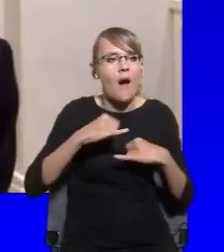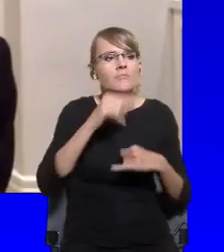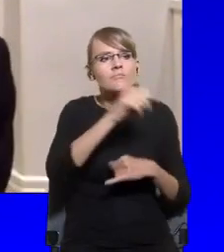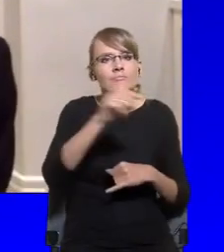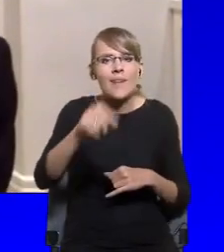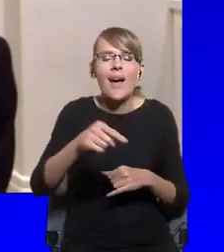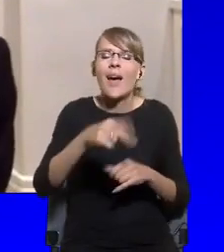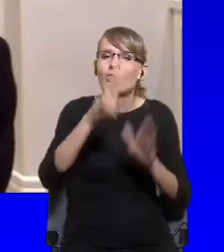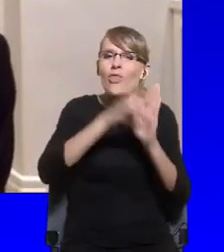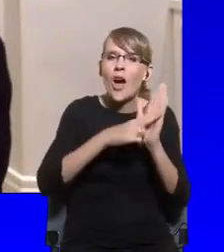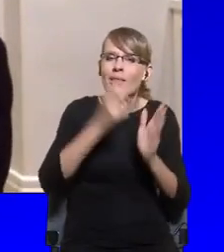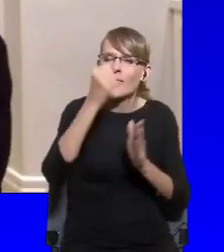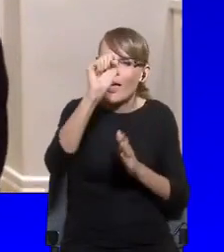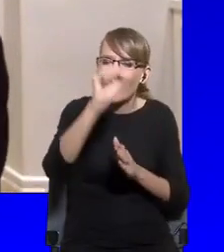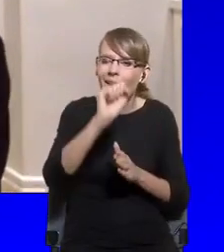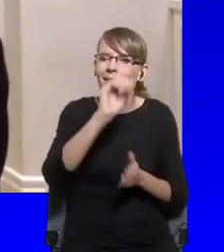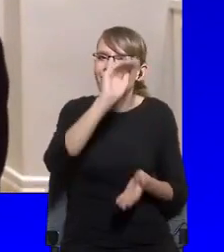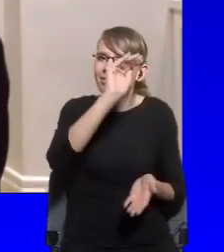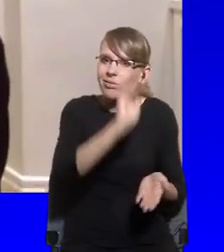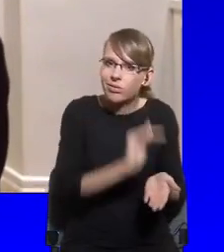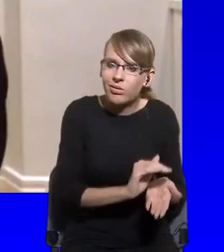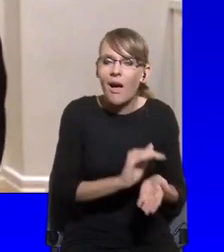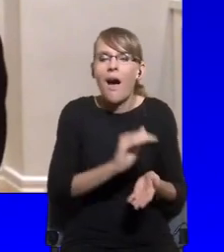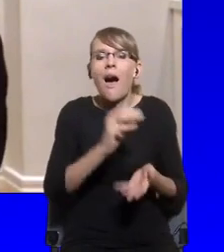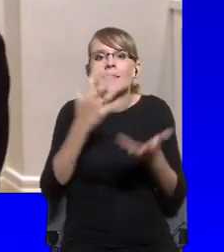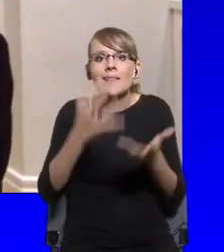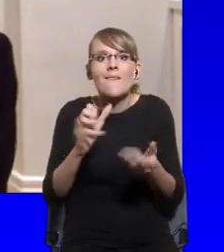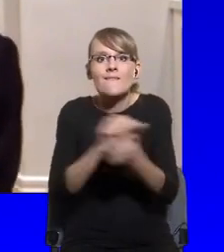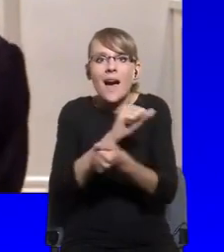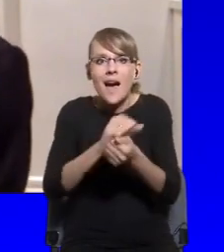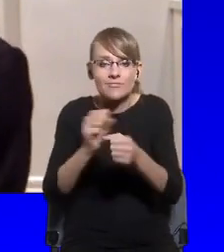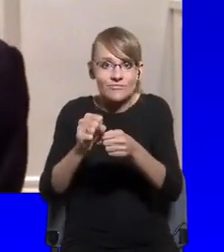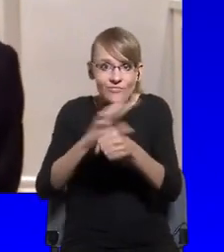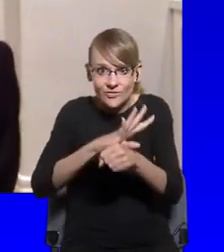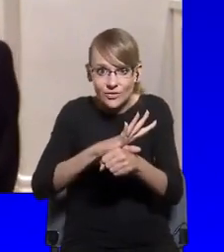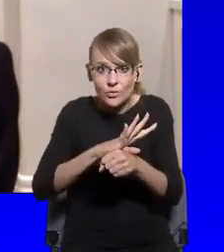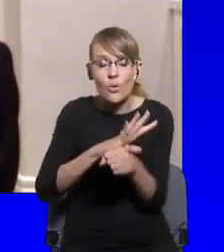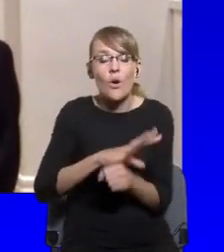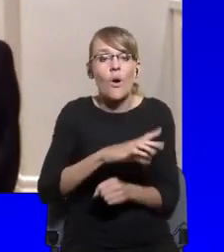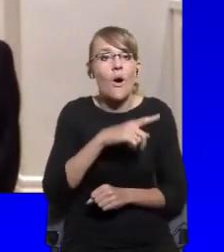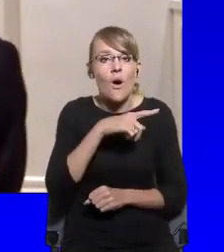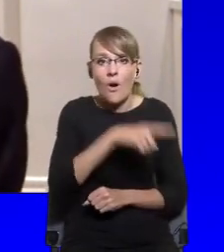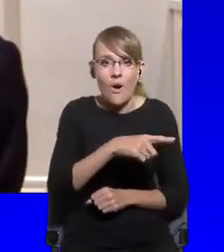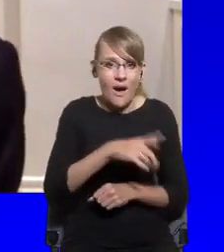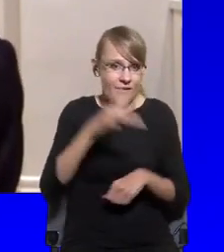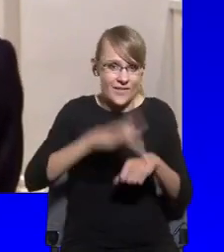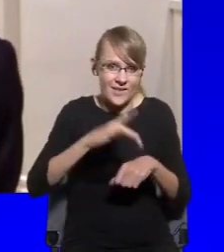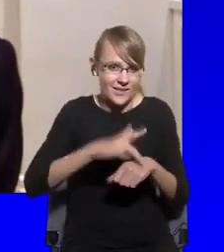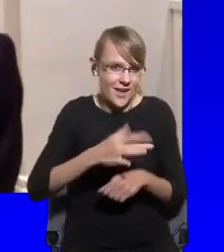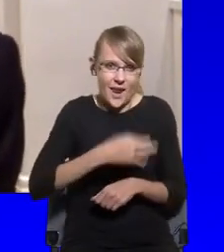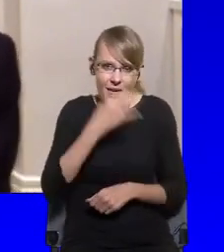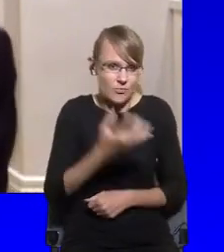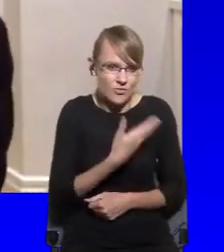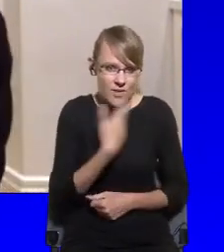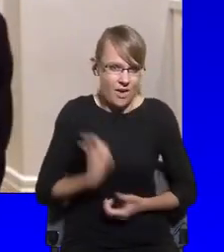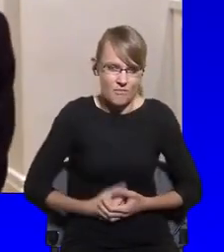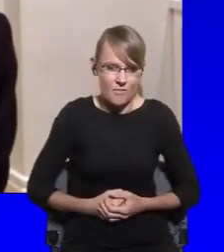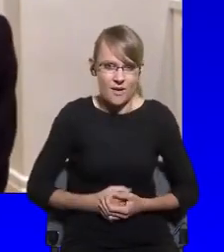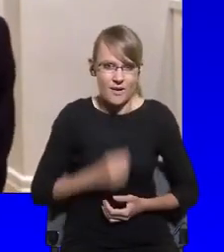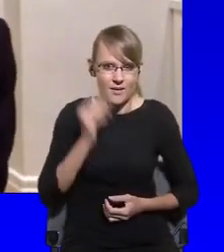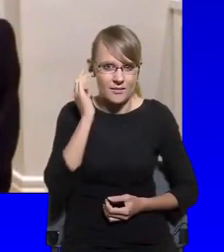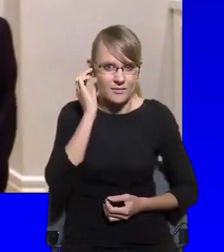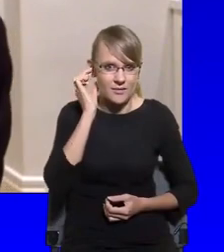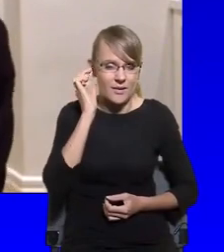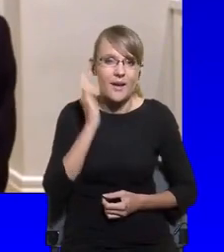on average, do not have better outcomes in terms of COVID-19 mortality. So this whole